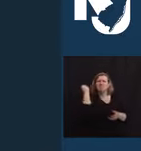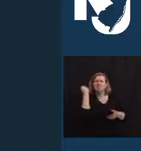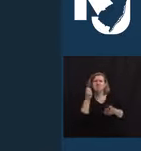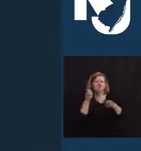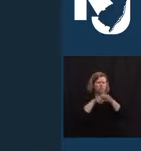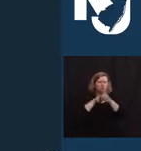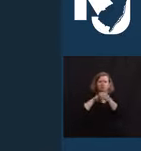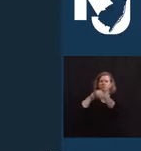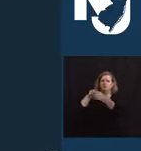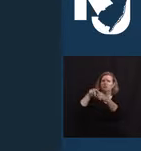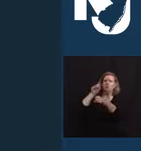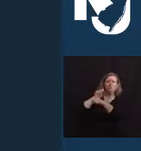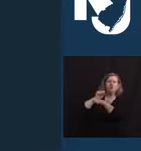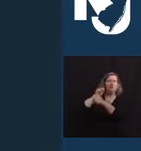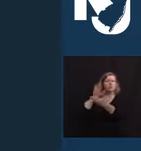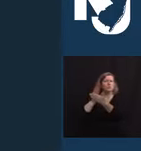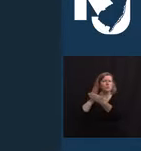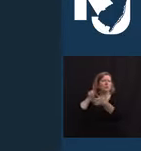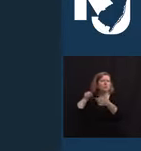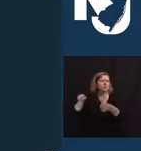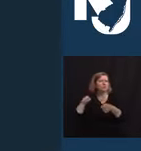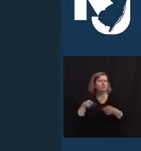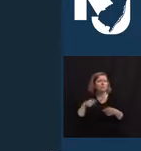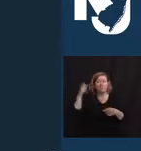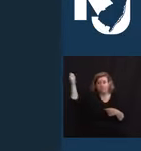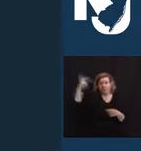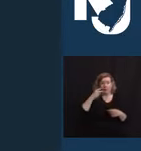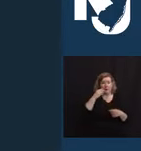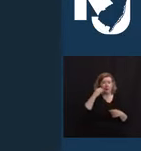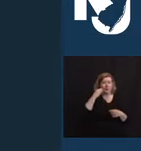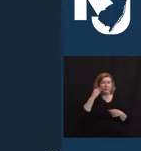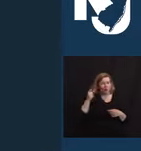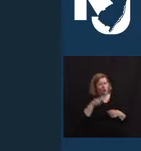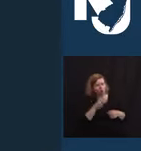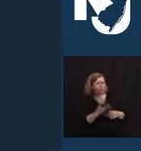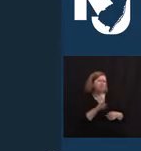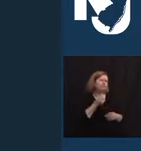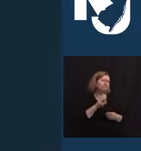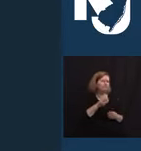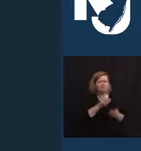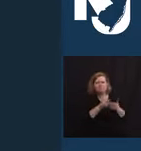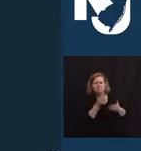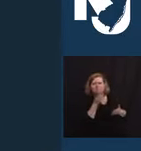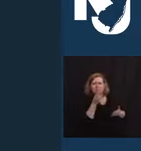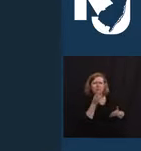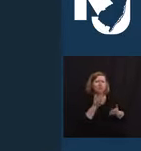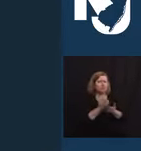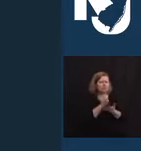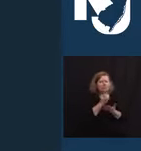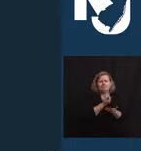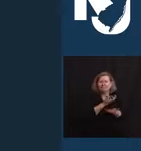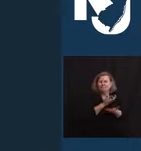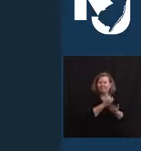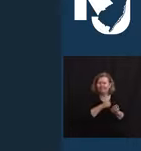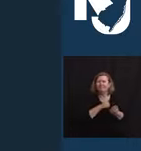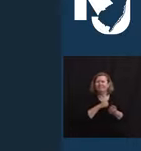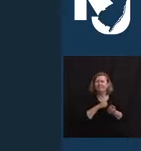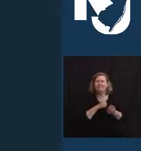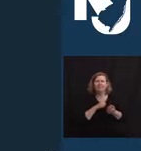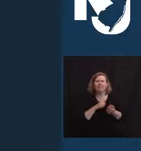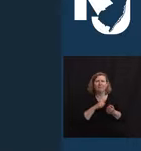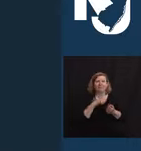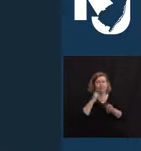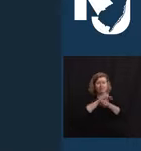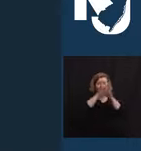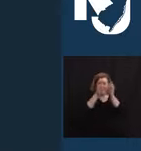school, or to pick up a plate of traditional rice and beans on the way home. When the pandemic took hold, however, the crowds that